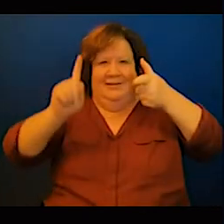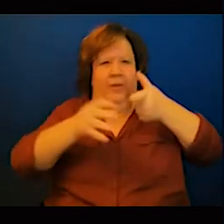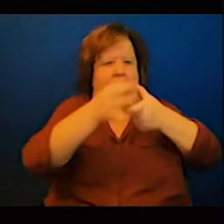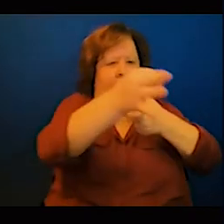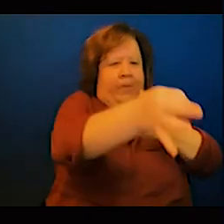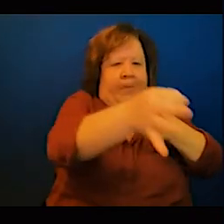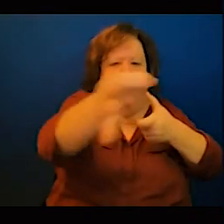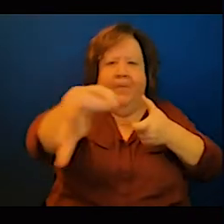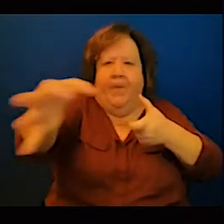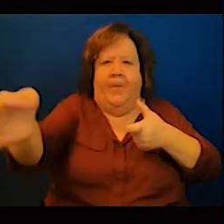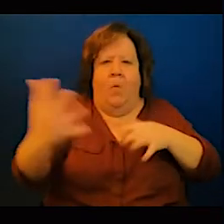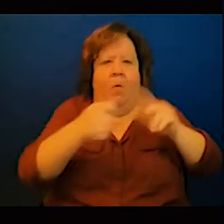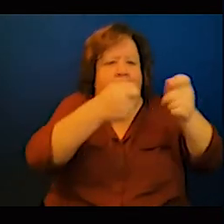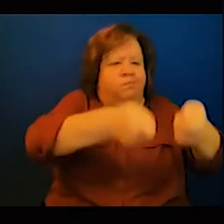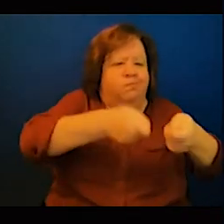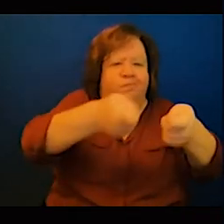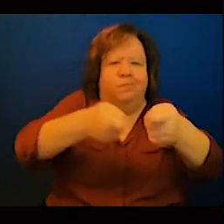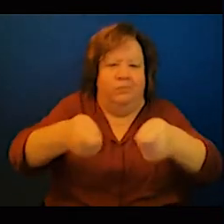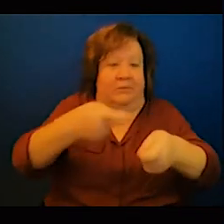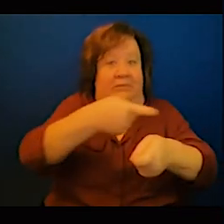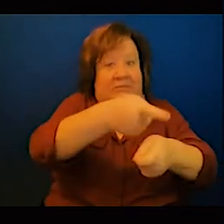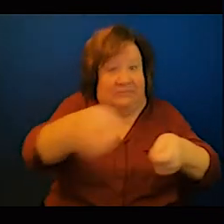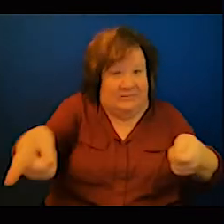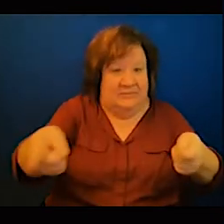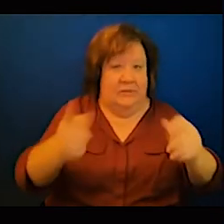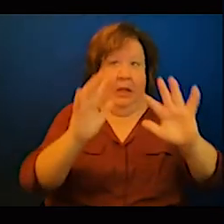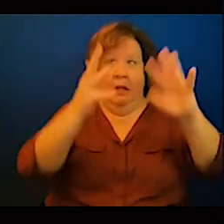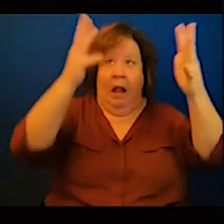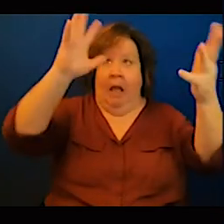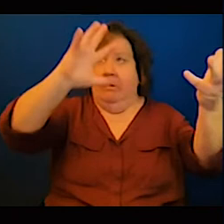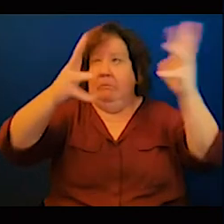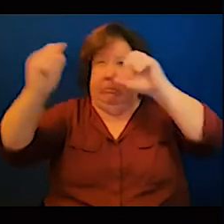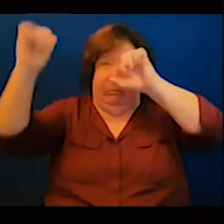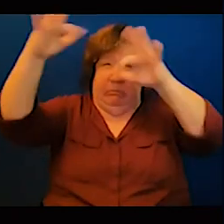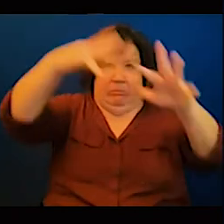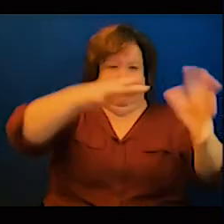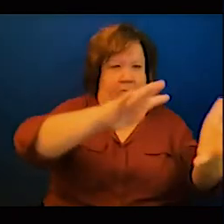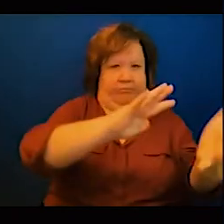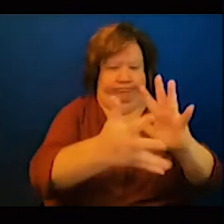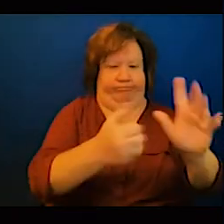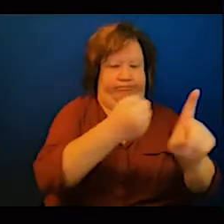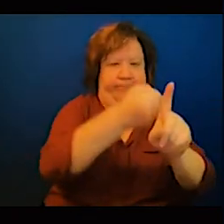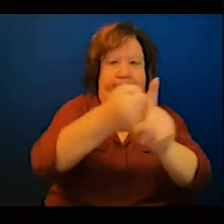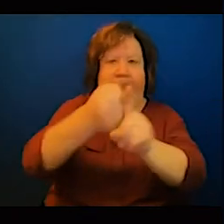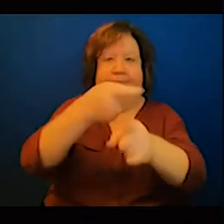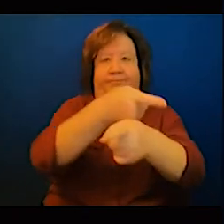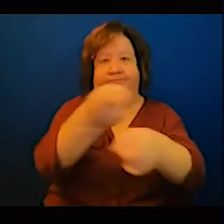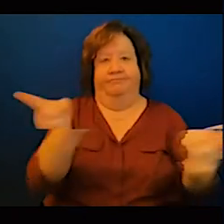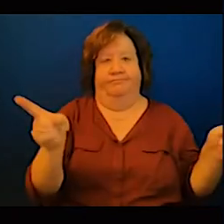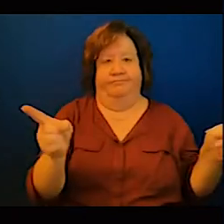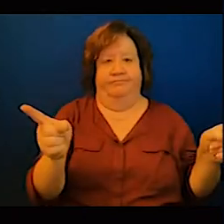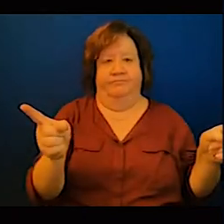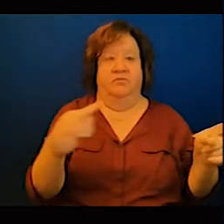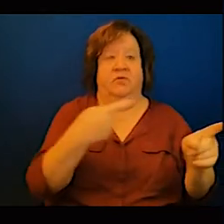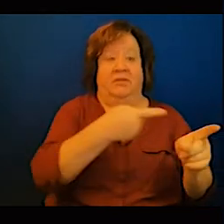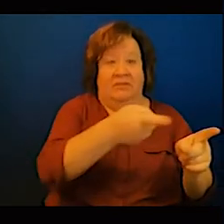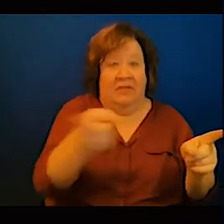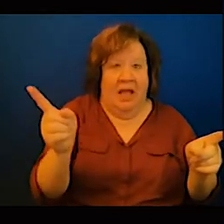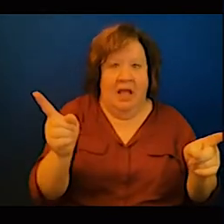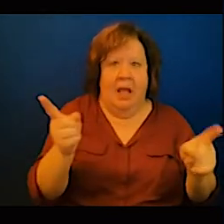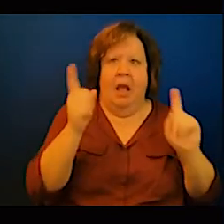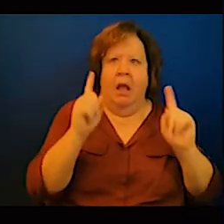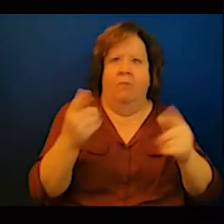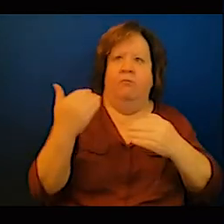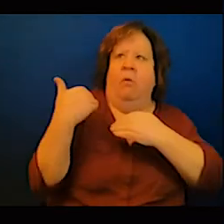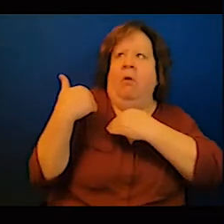get the cost of transition so we need the people who have created this problem to put money on the table so that we